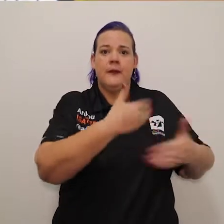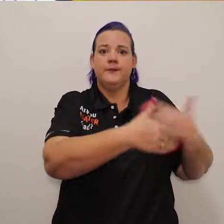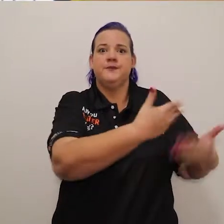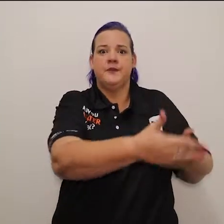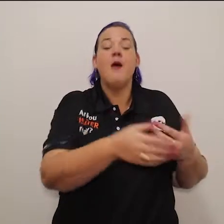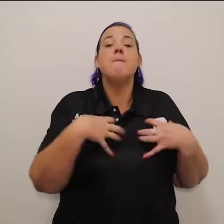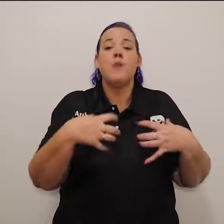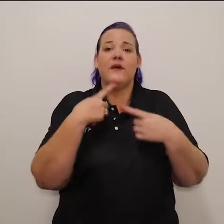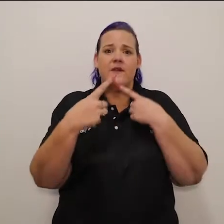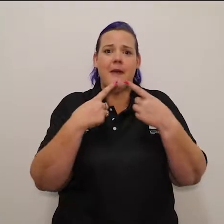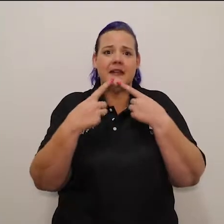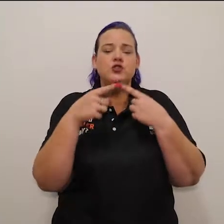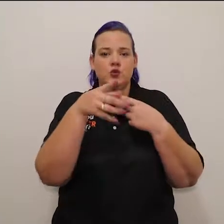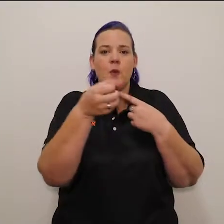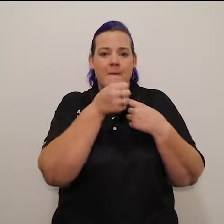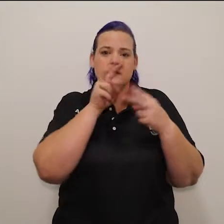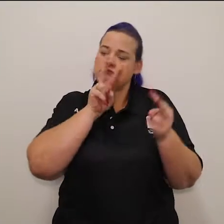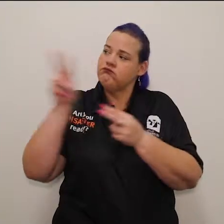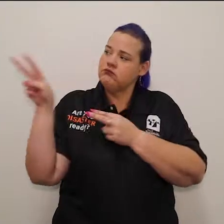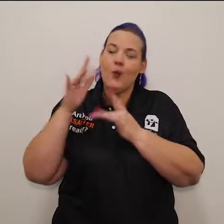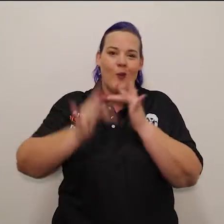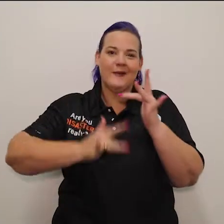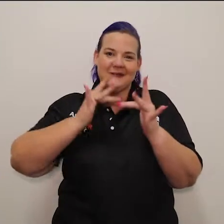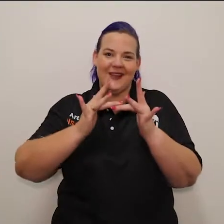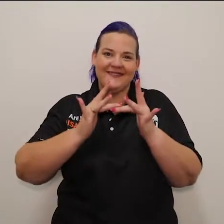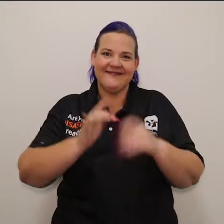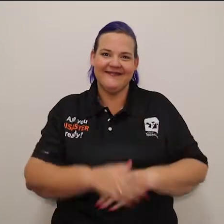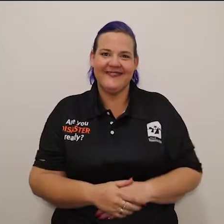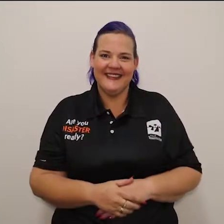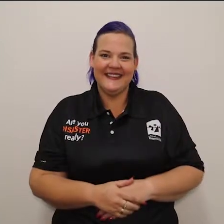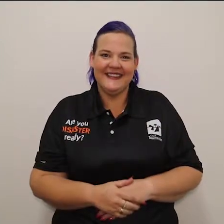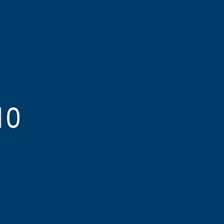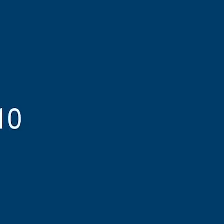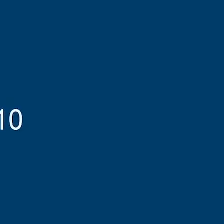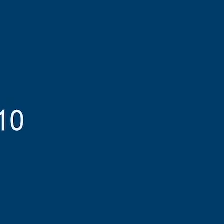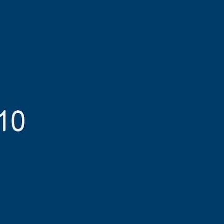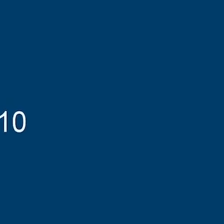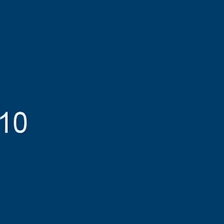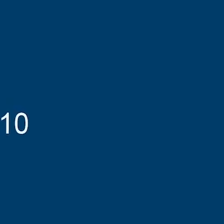warnings. For more information, visit Council's Emergency Management Dashboard.